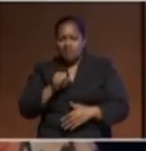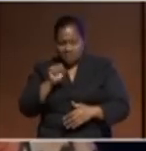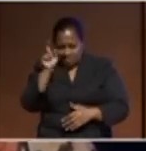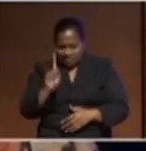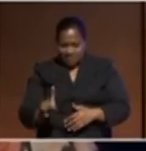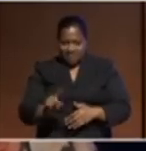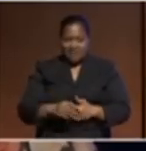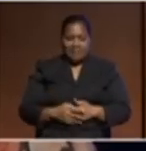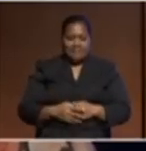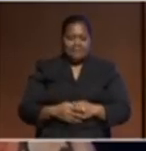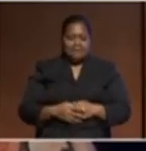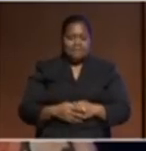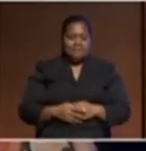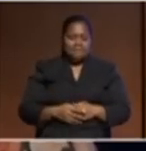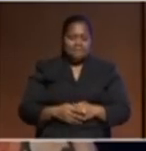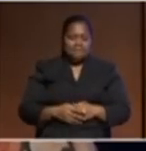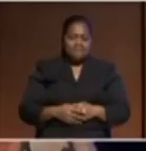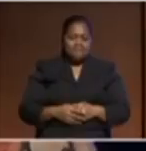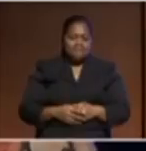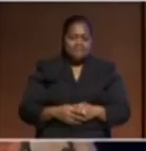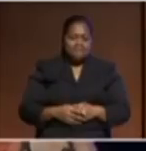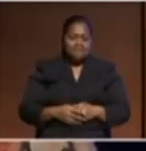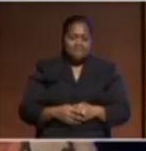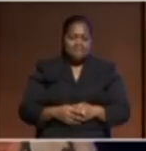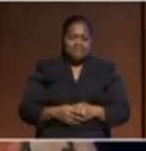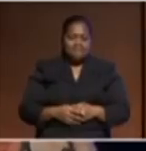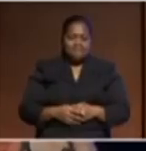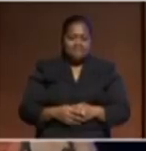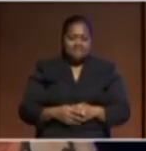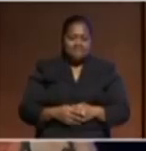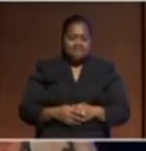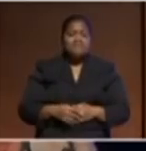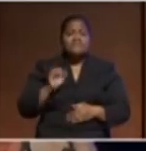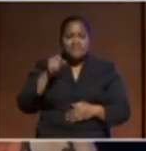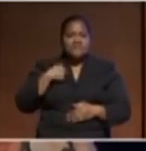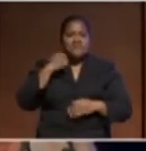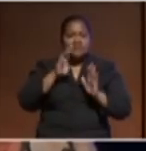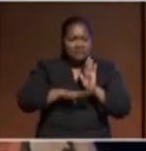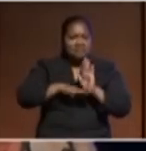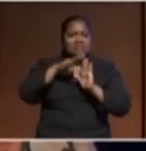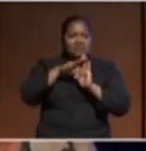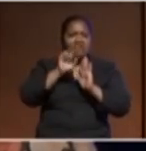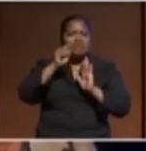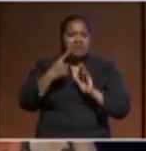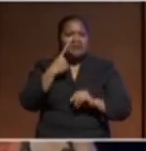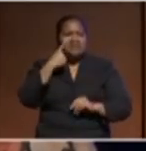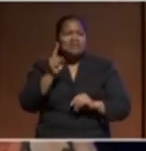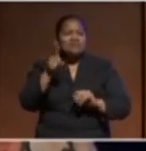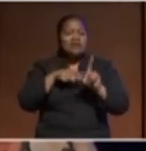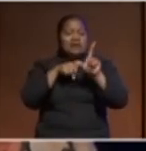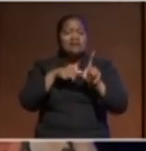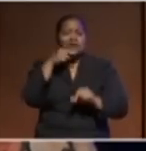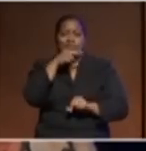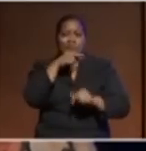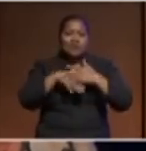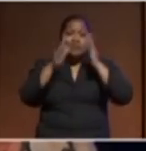and yeah even though I'm a mature minister I'm still seen as the young boy in the church when I meet the